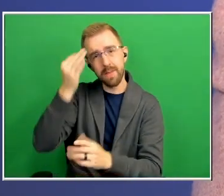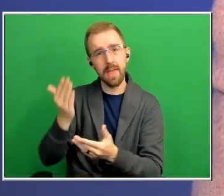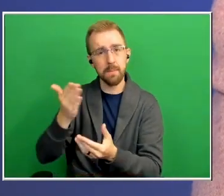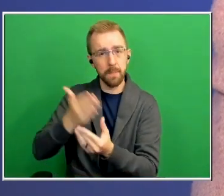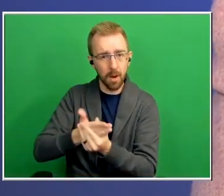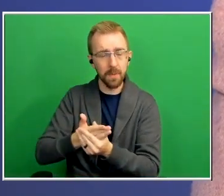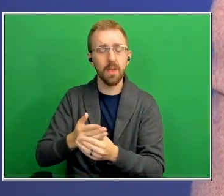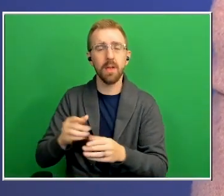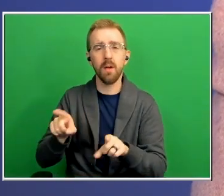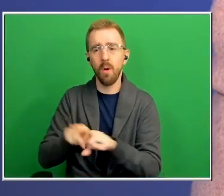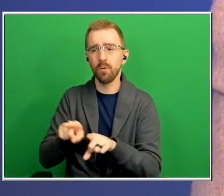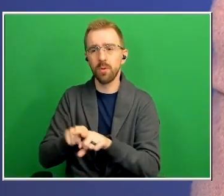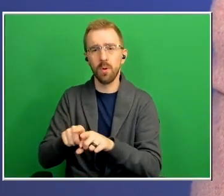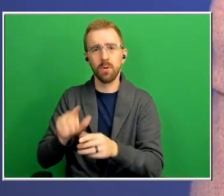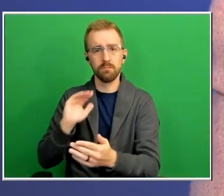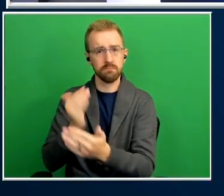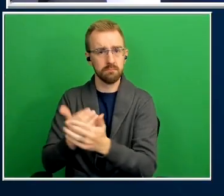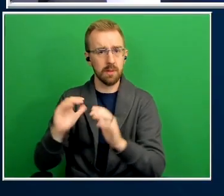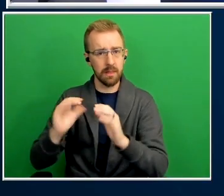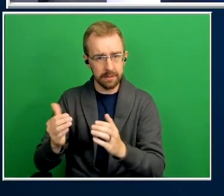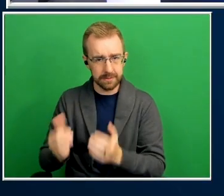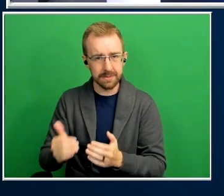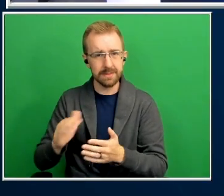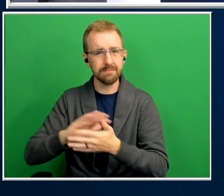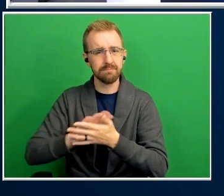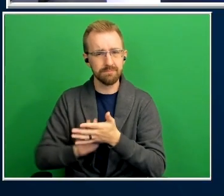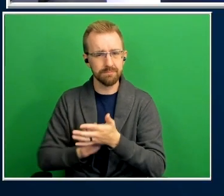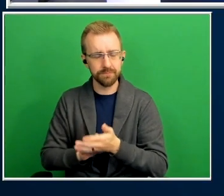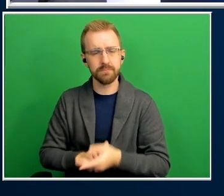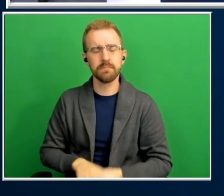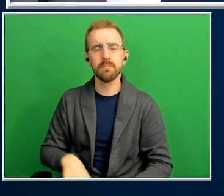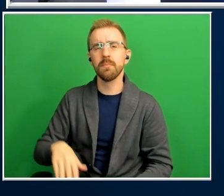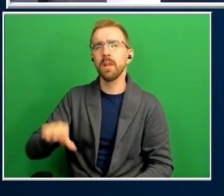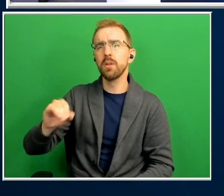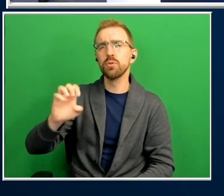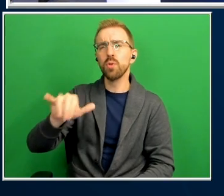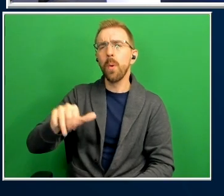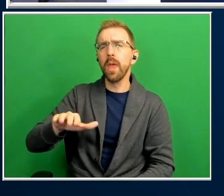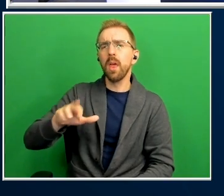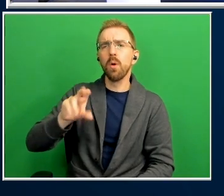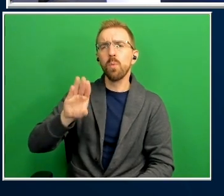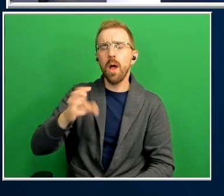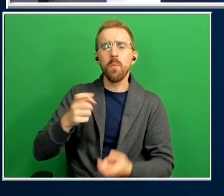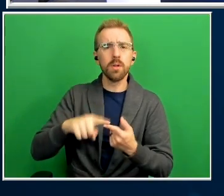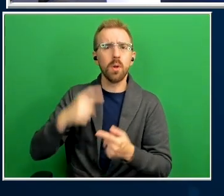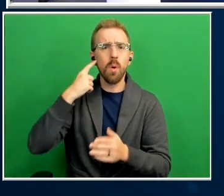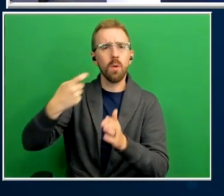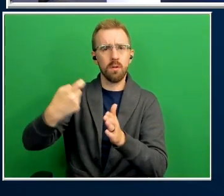to classes etc hey joey rob wants to know is there a fee for the dap program